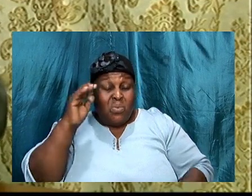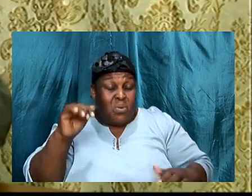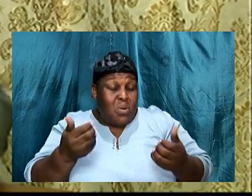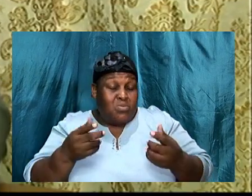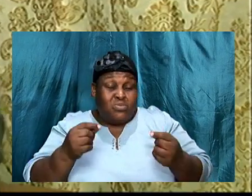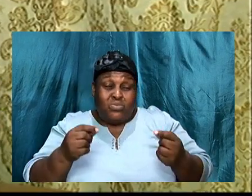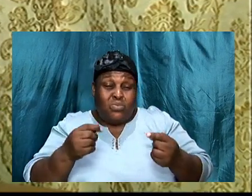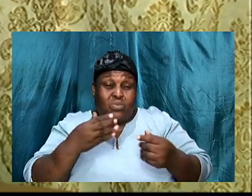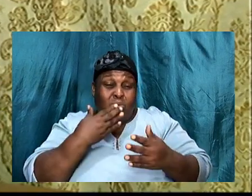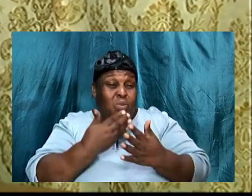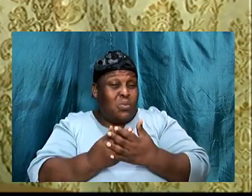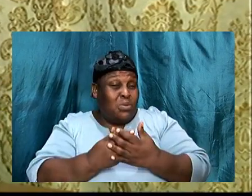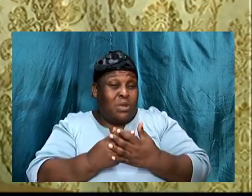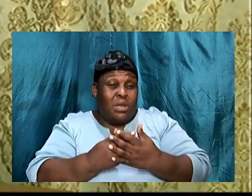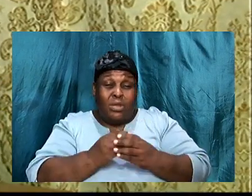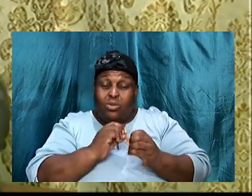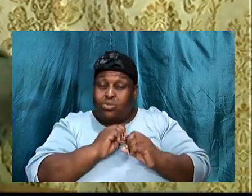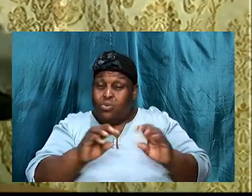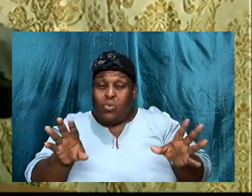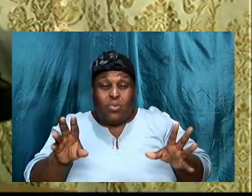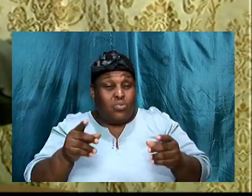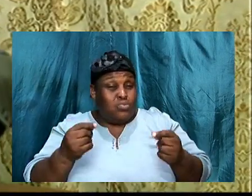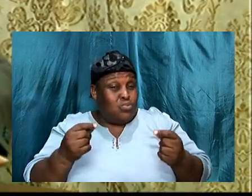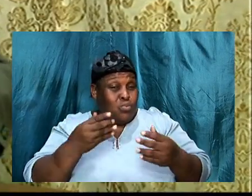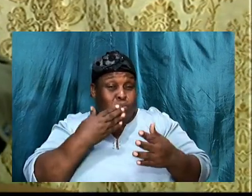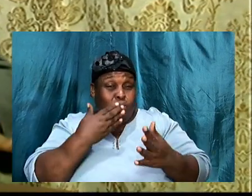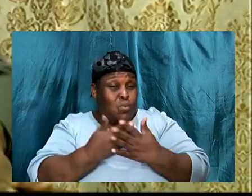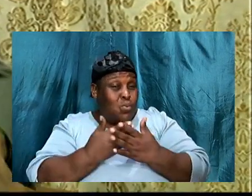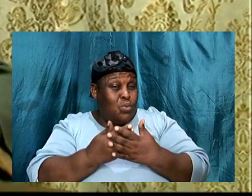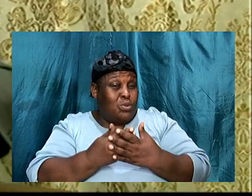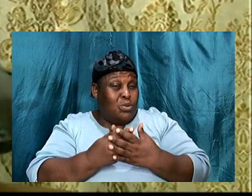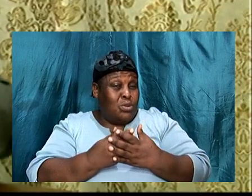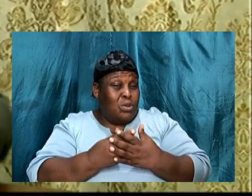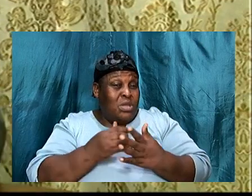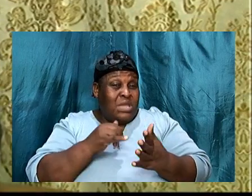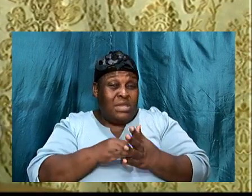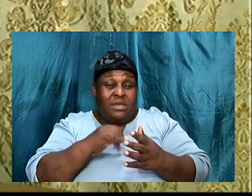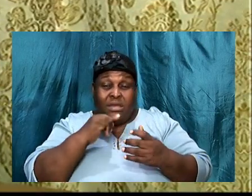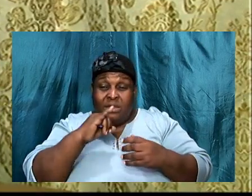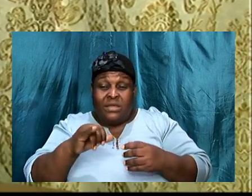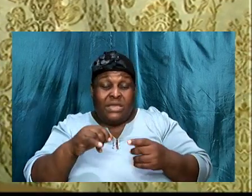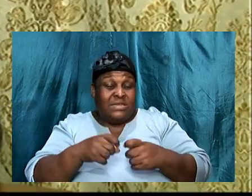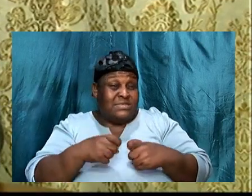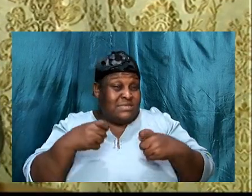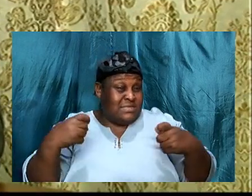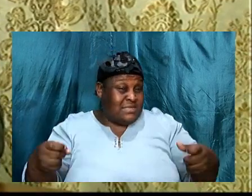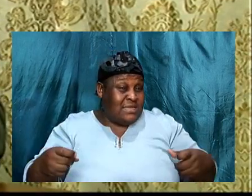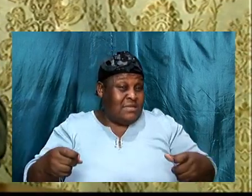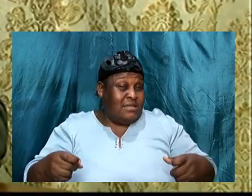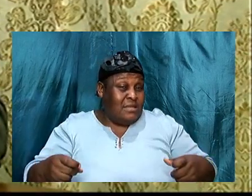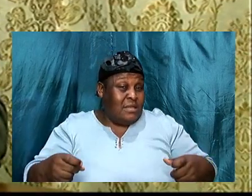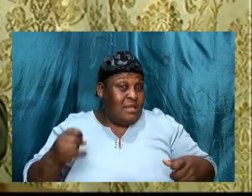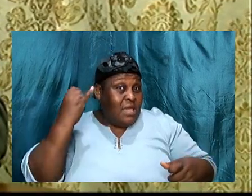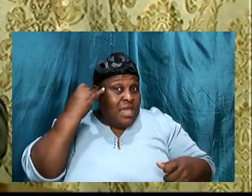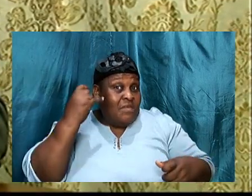to him, it is sin, so, if I had gone, and do that thing, I would have sinned, against the Lord,